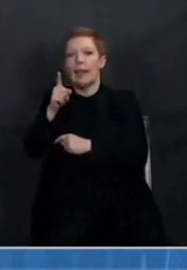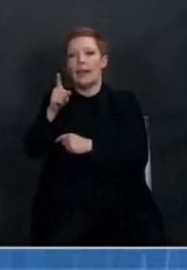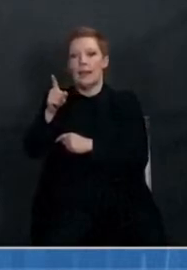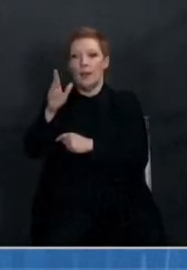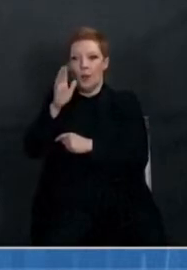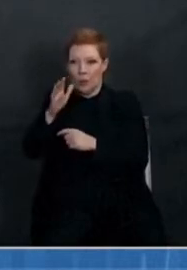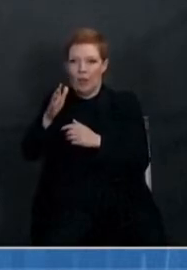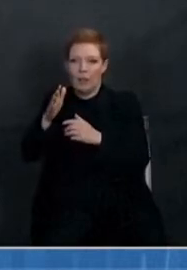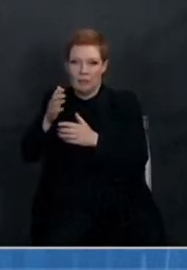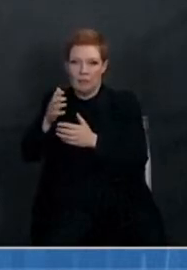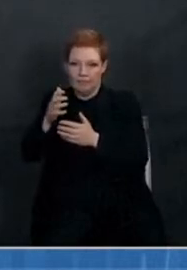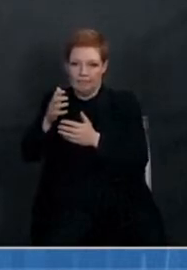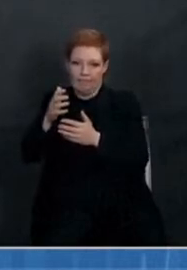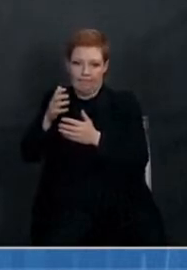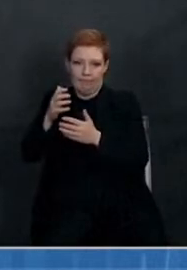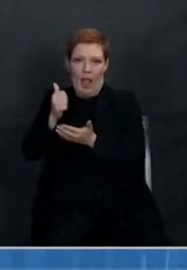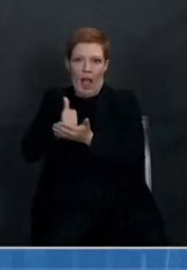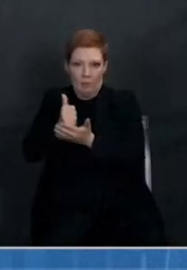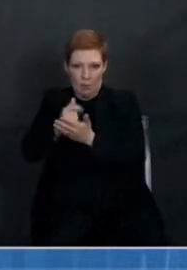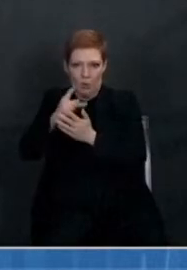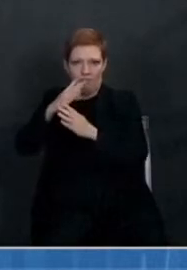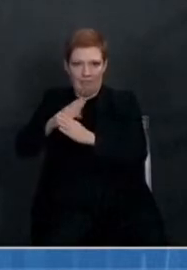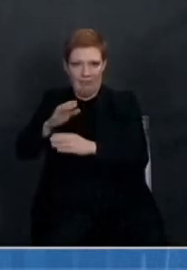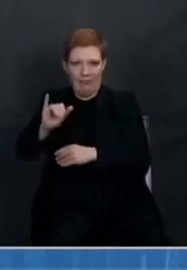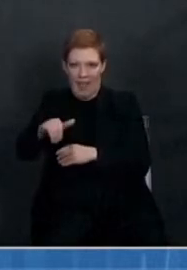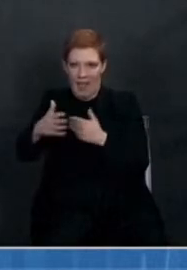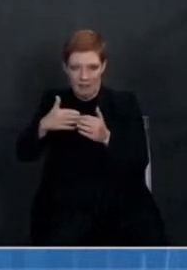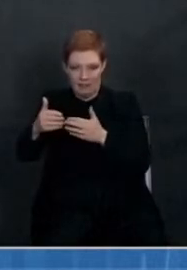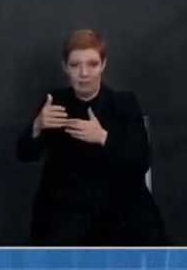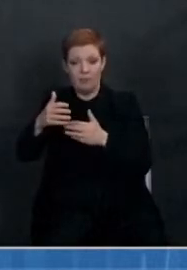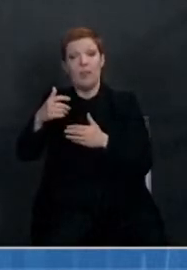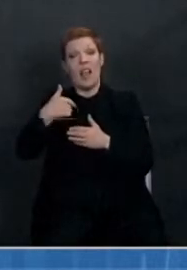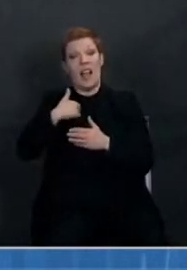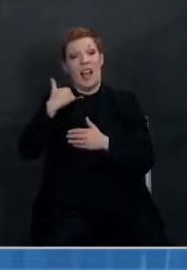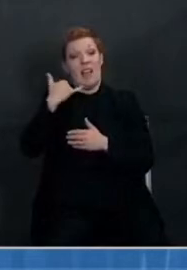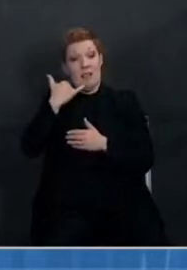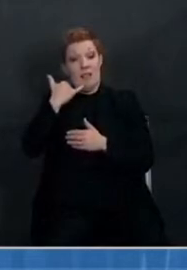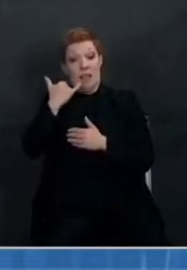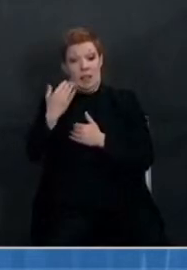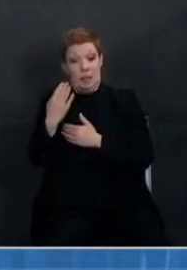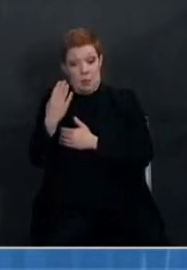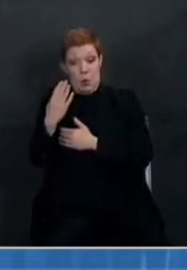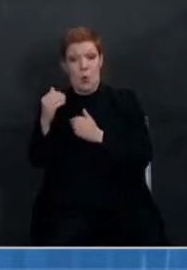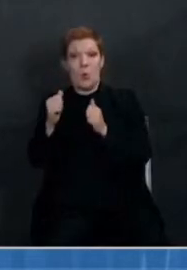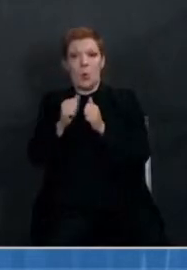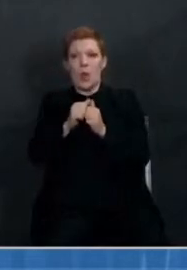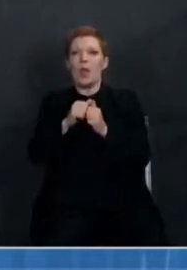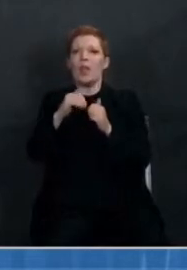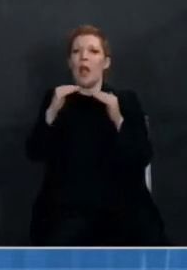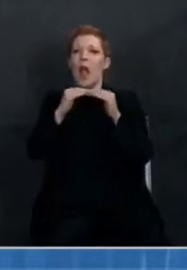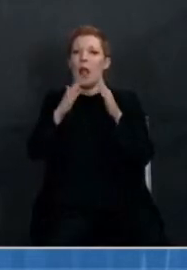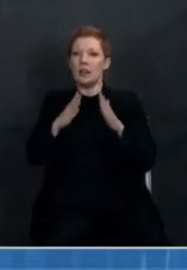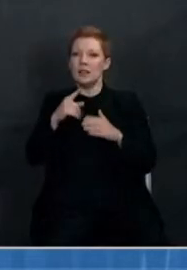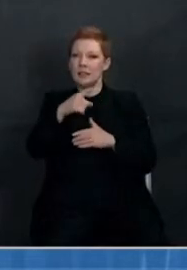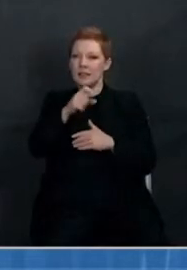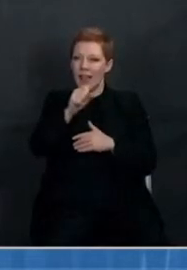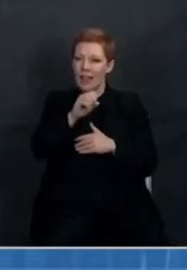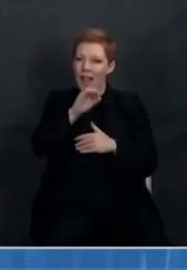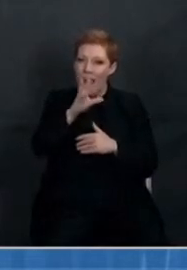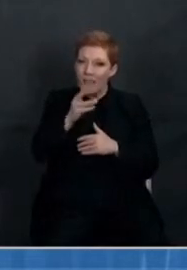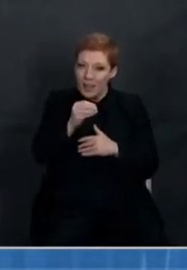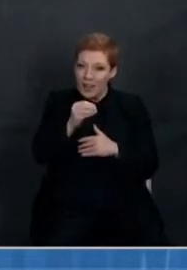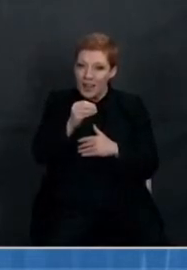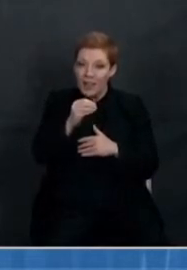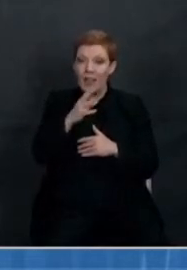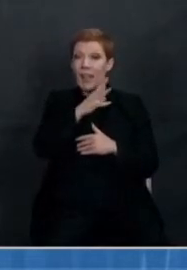morning with some colleagues from South Africa. And you cannot imagine how excited they are about the idea of getting a